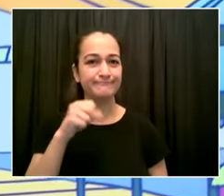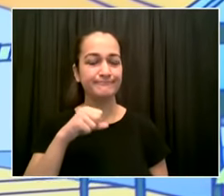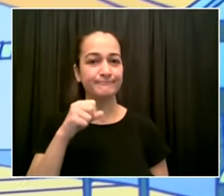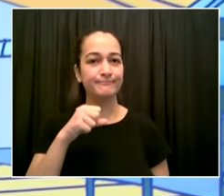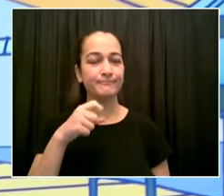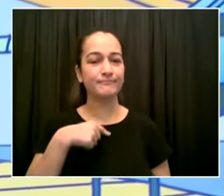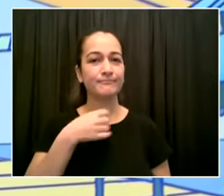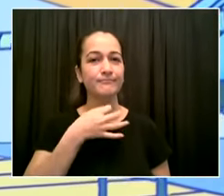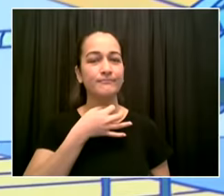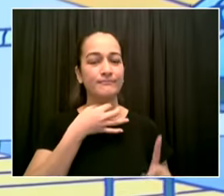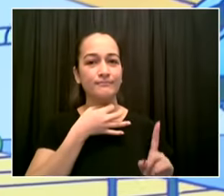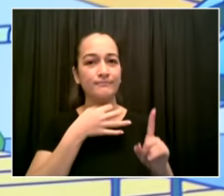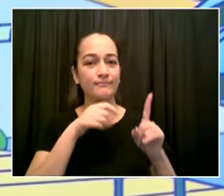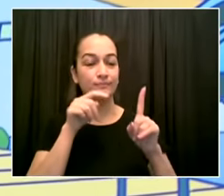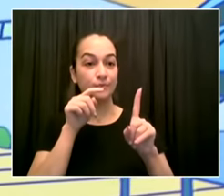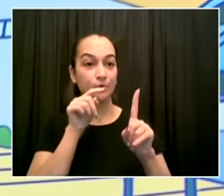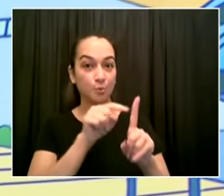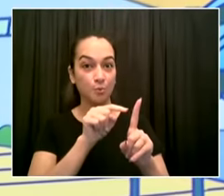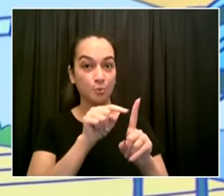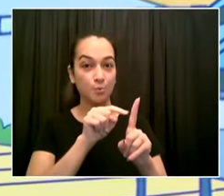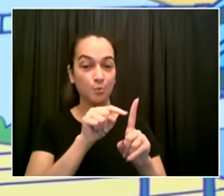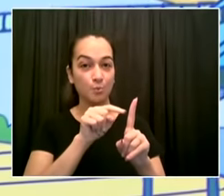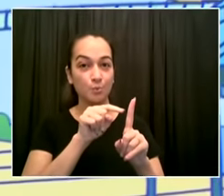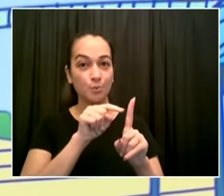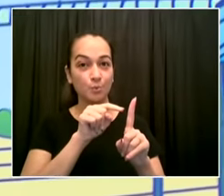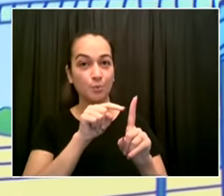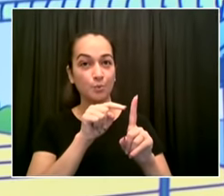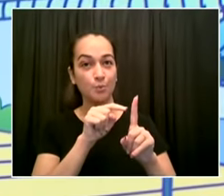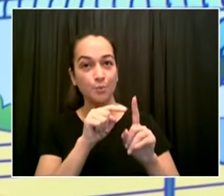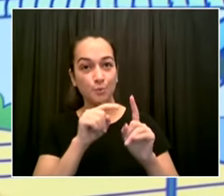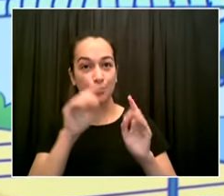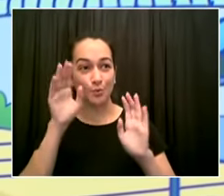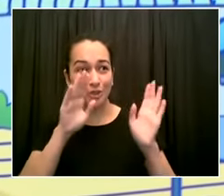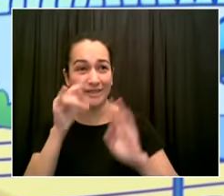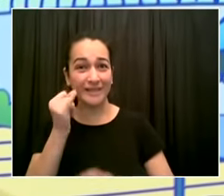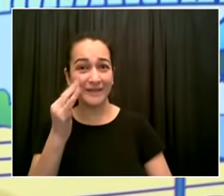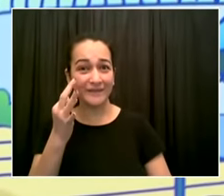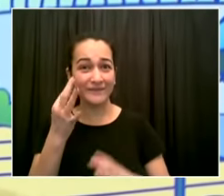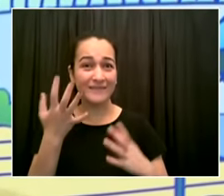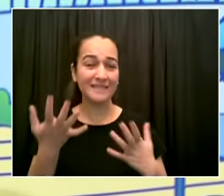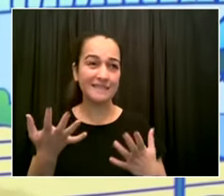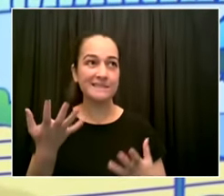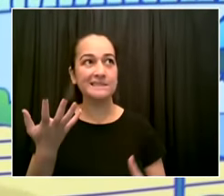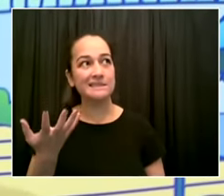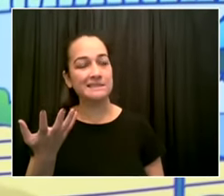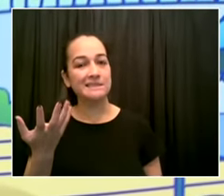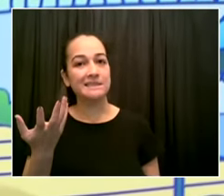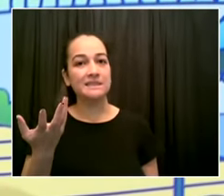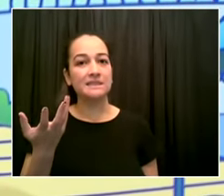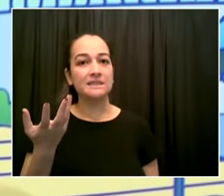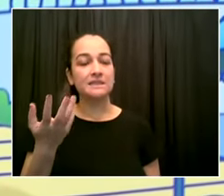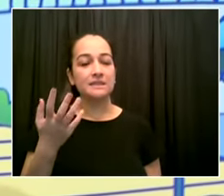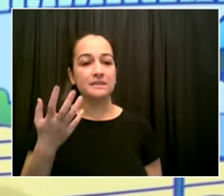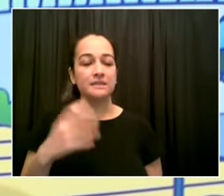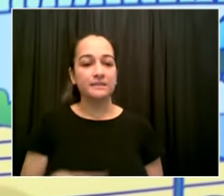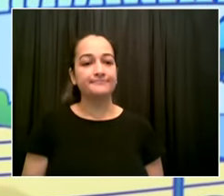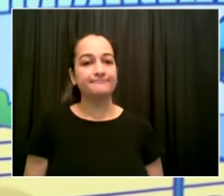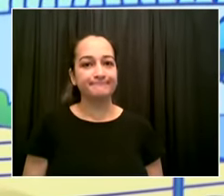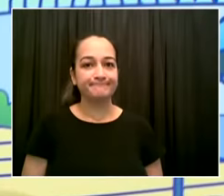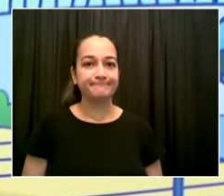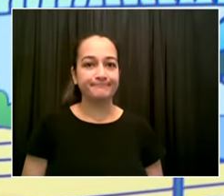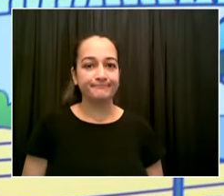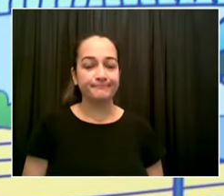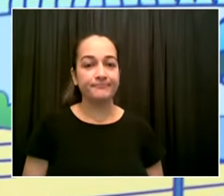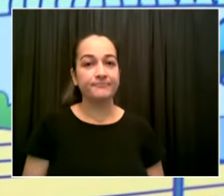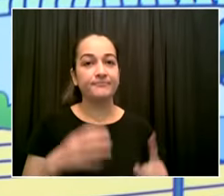instruction that it will have an impact on how many kids are going to school that a lot of parents will